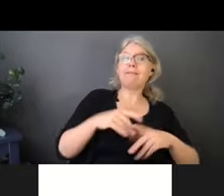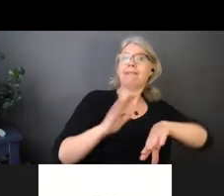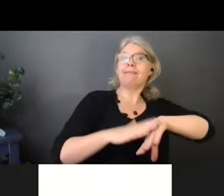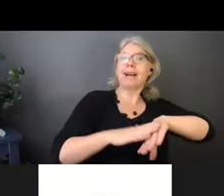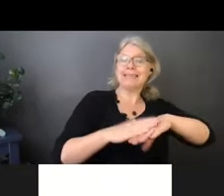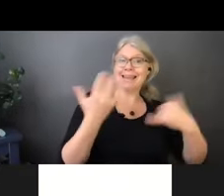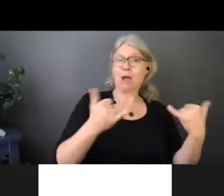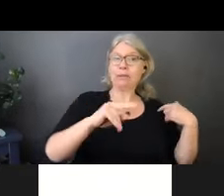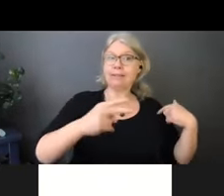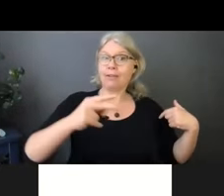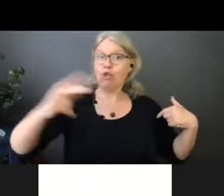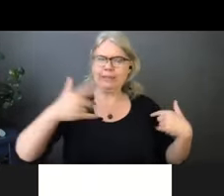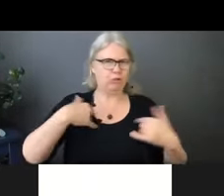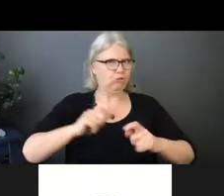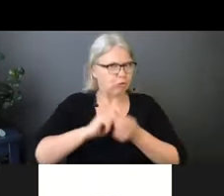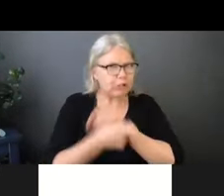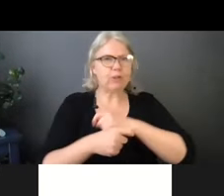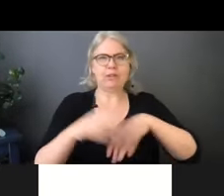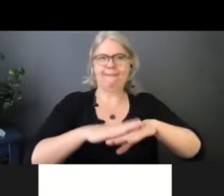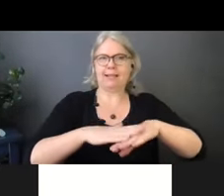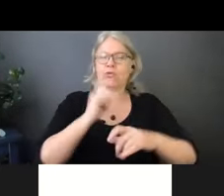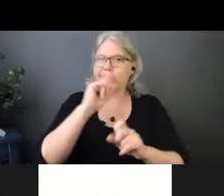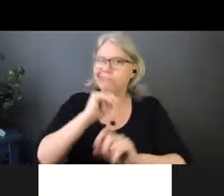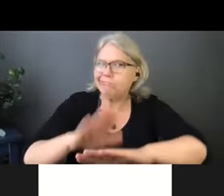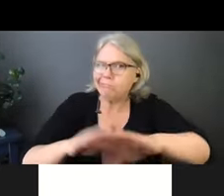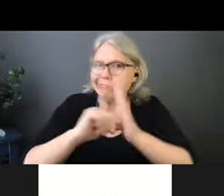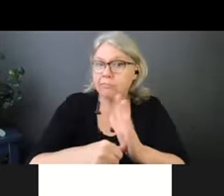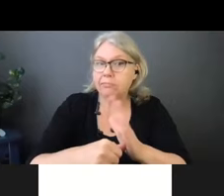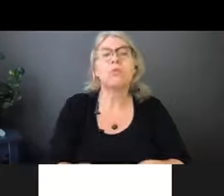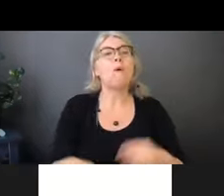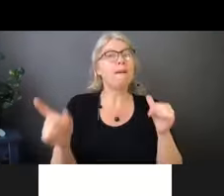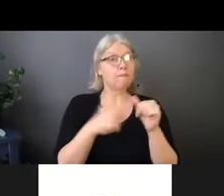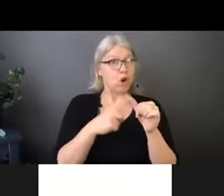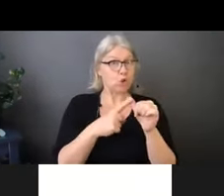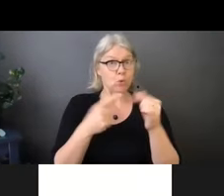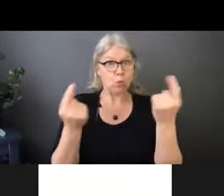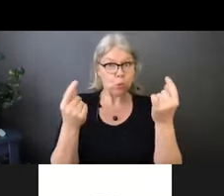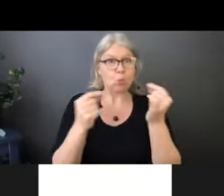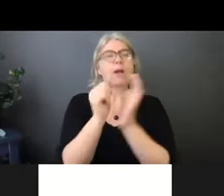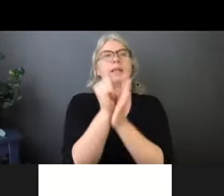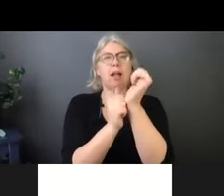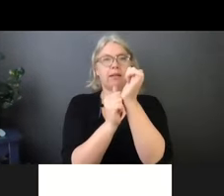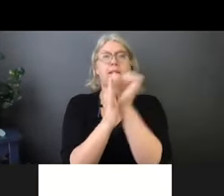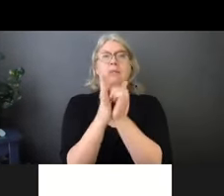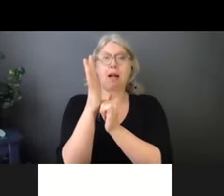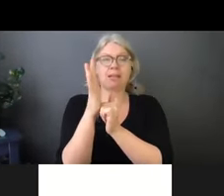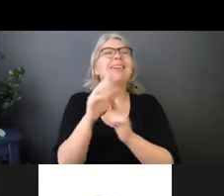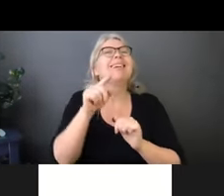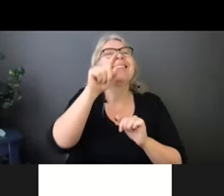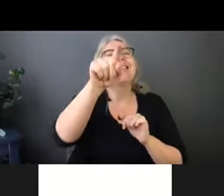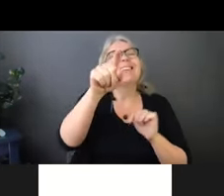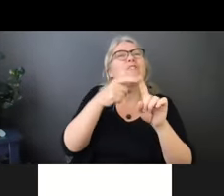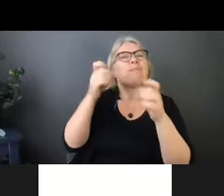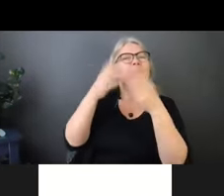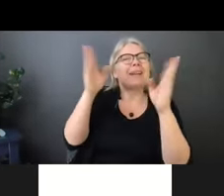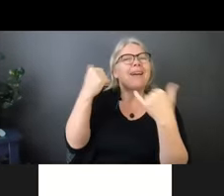So you're going to take off your gloves, you're going to wash your hands. So this slide 65 doesn't have that on it because this is from public health.